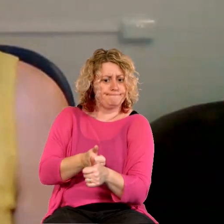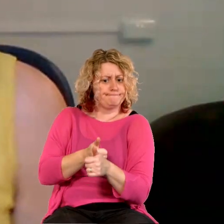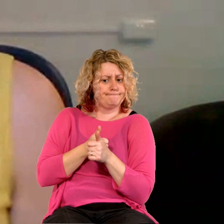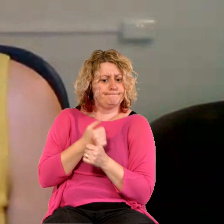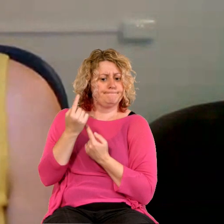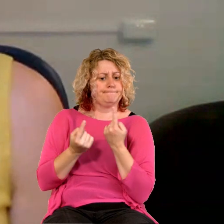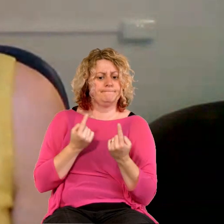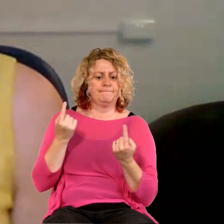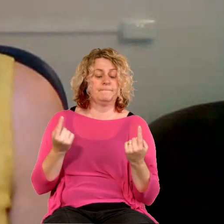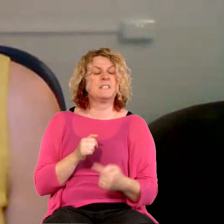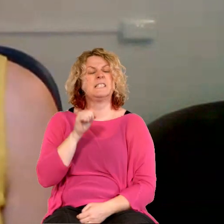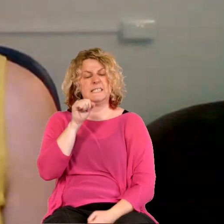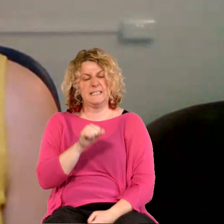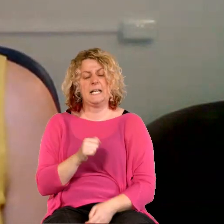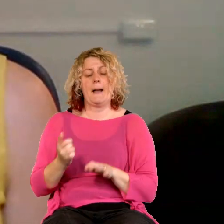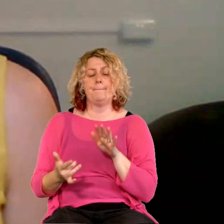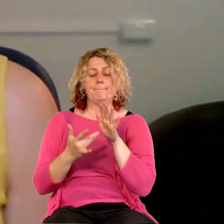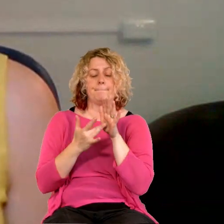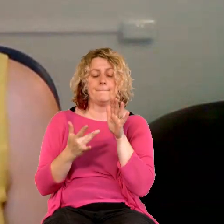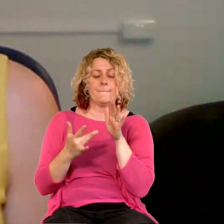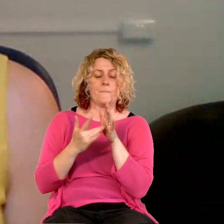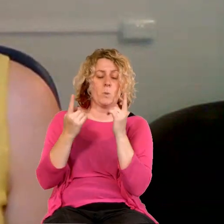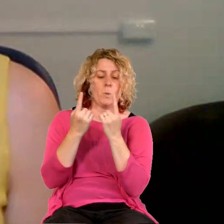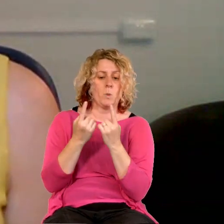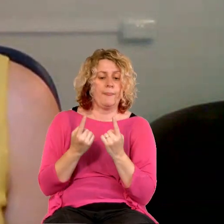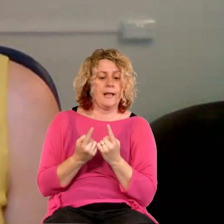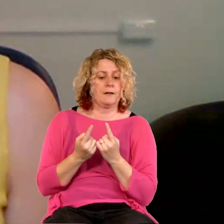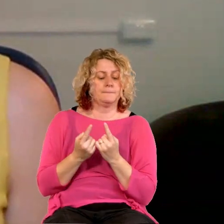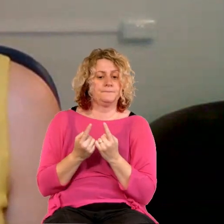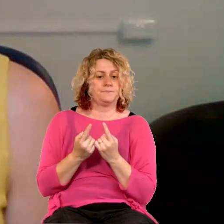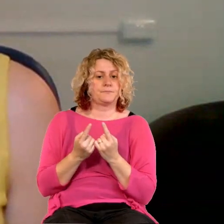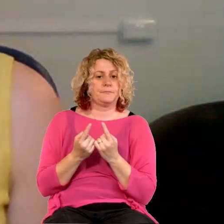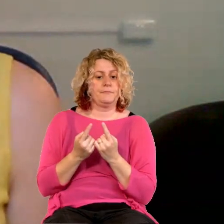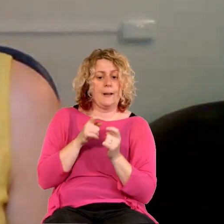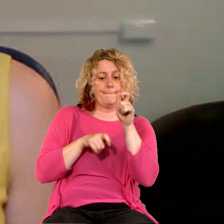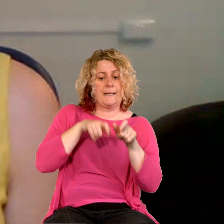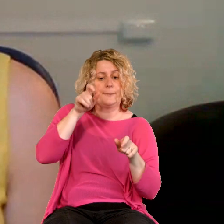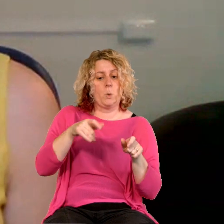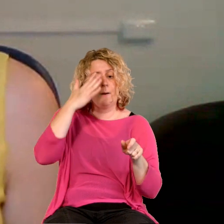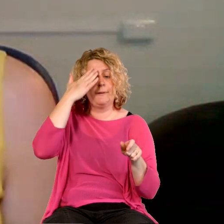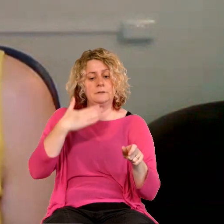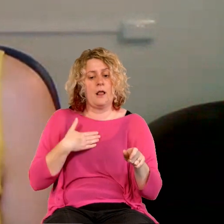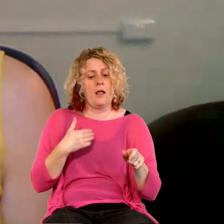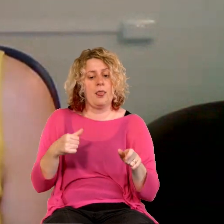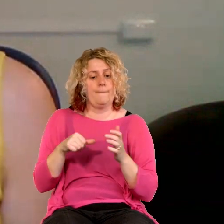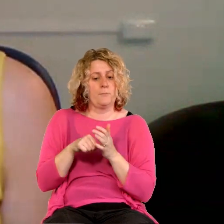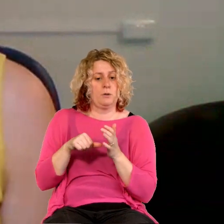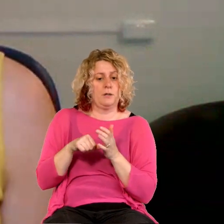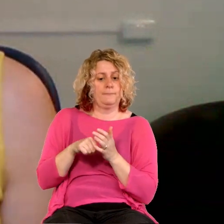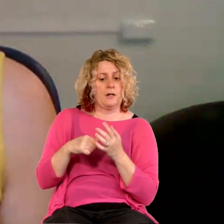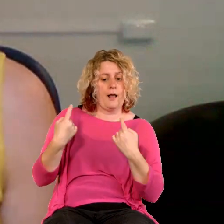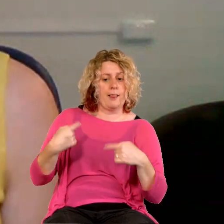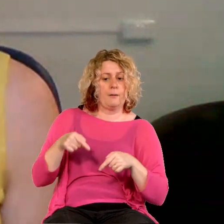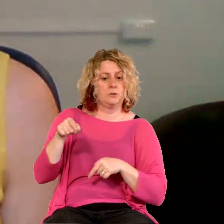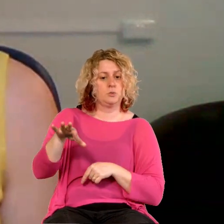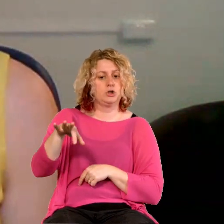Yeah, I think one of the important things is to enable those struggling in those areas to feel that they have a sense of choice about